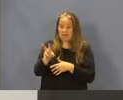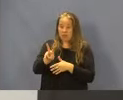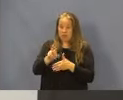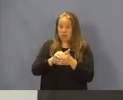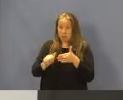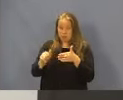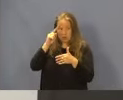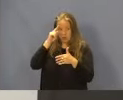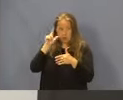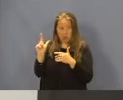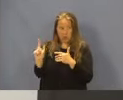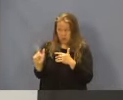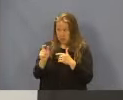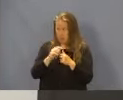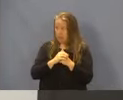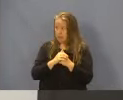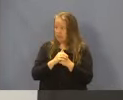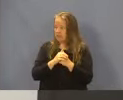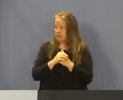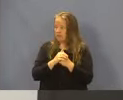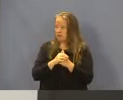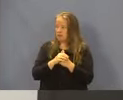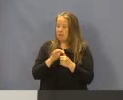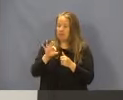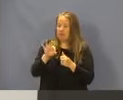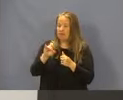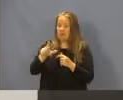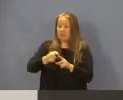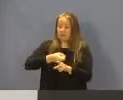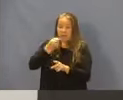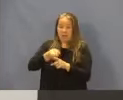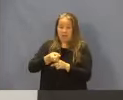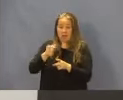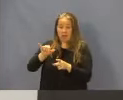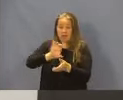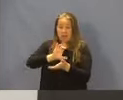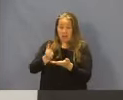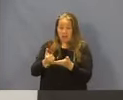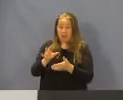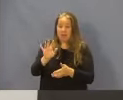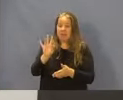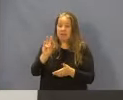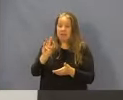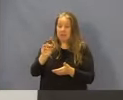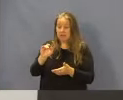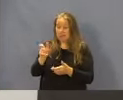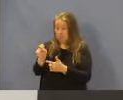.21. The fiscal impact of this amount is $17